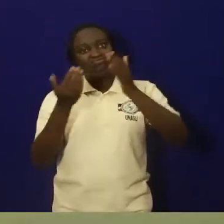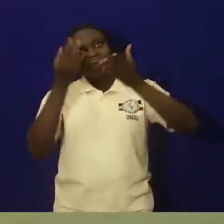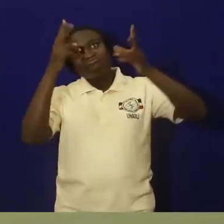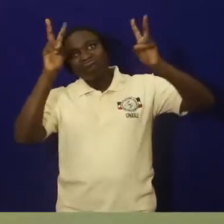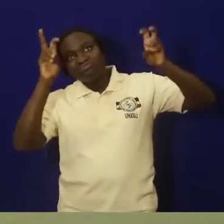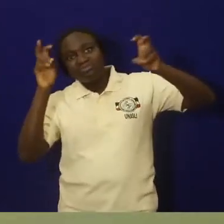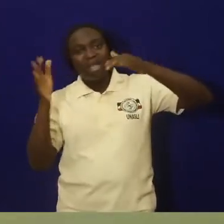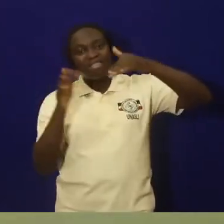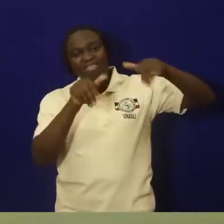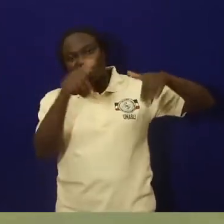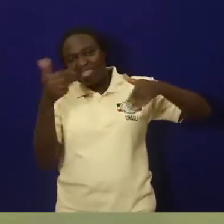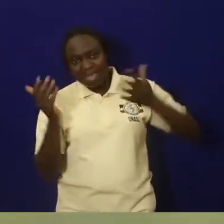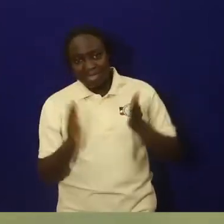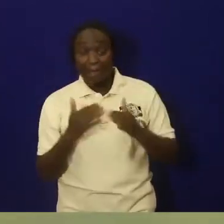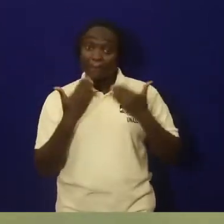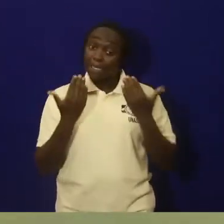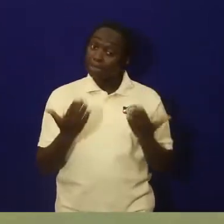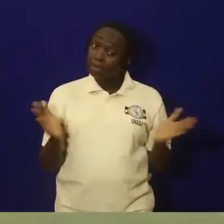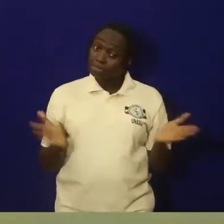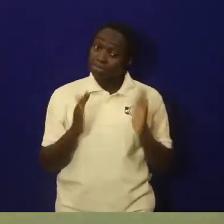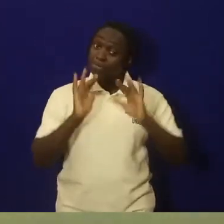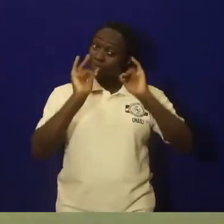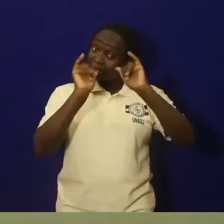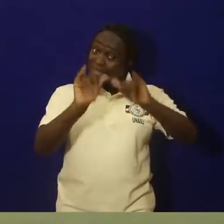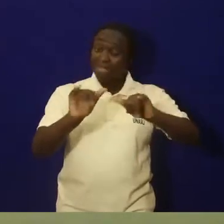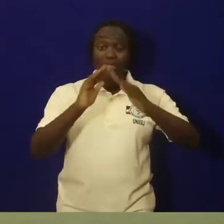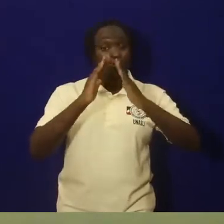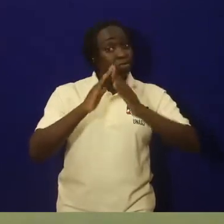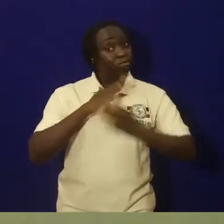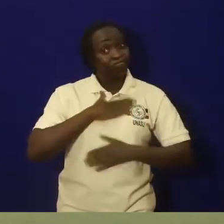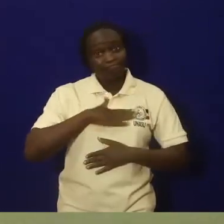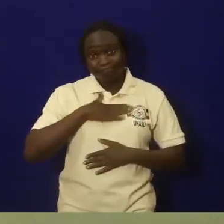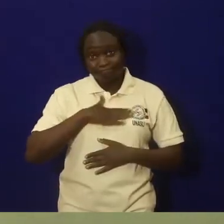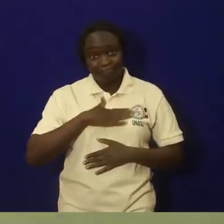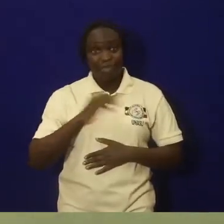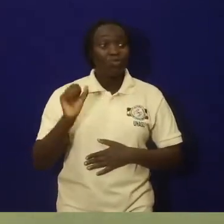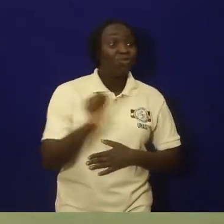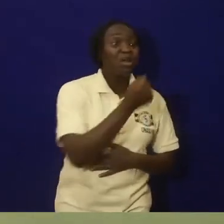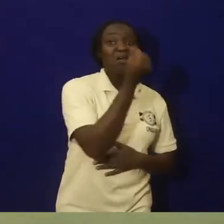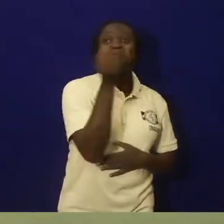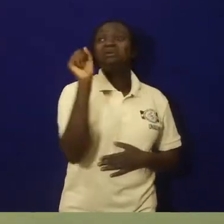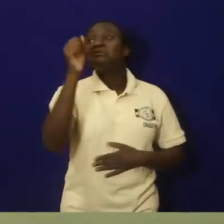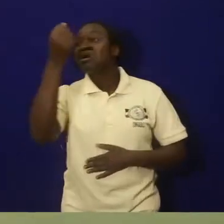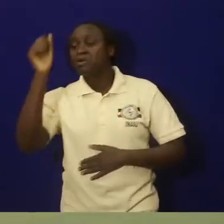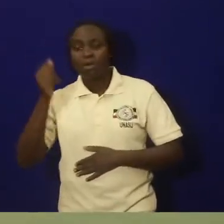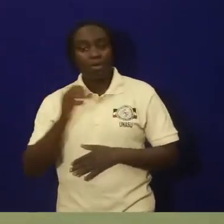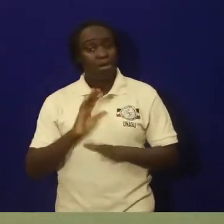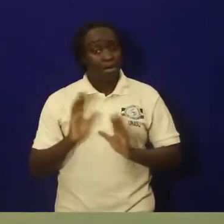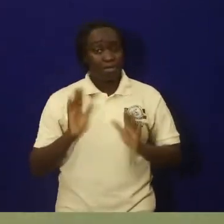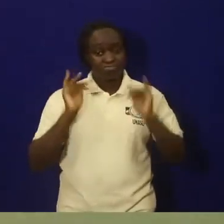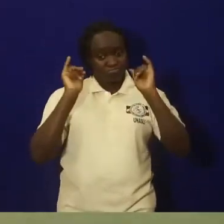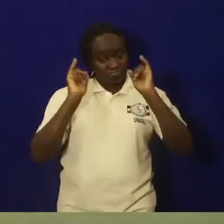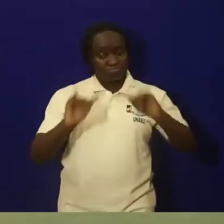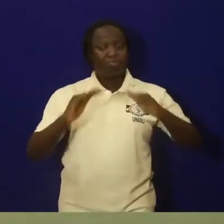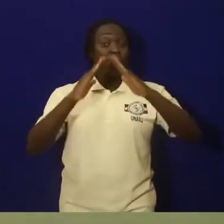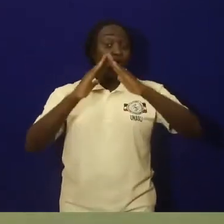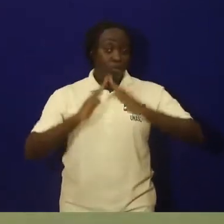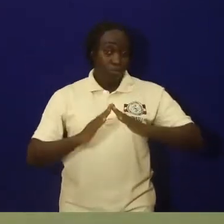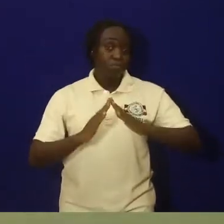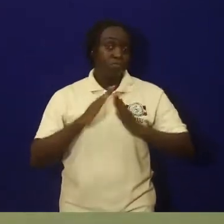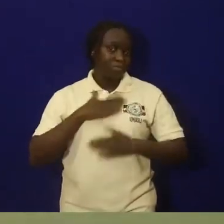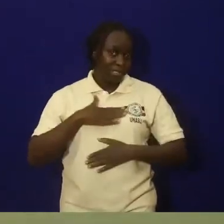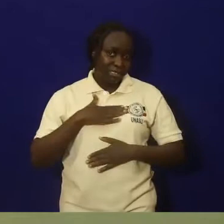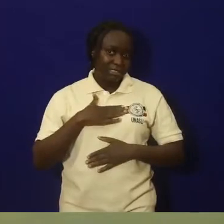now, I encourage you, please stay at home. Do not move. COVID is